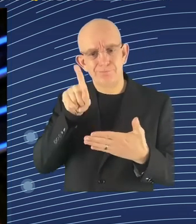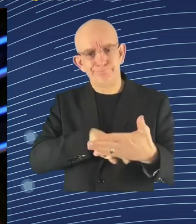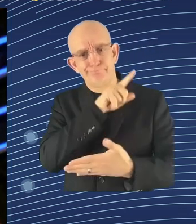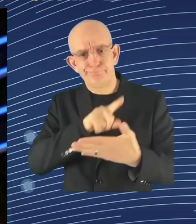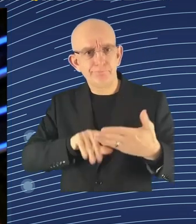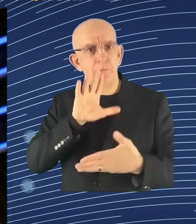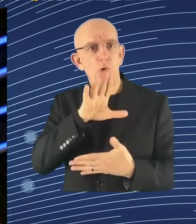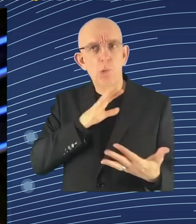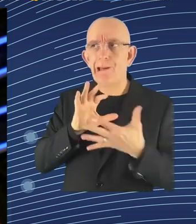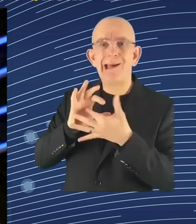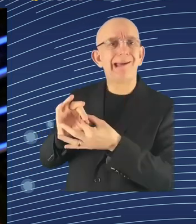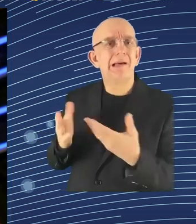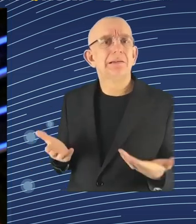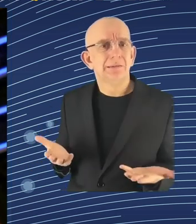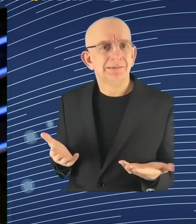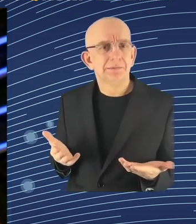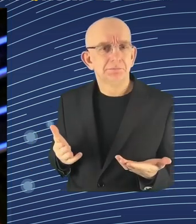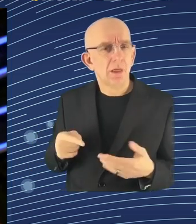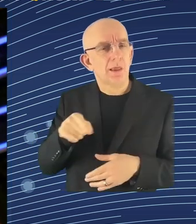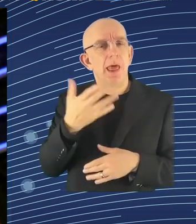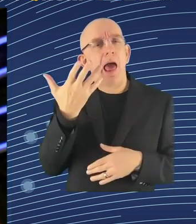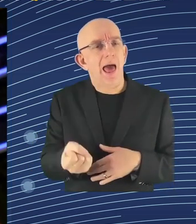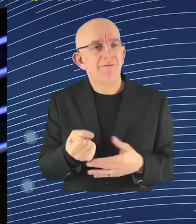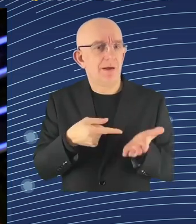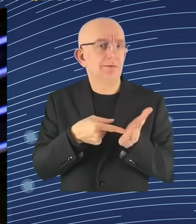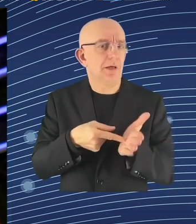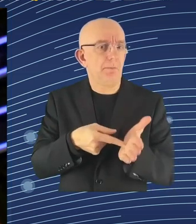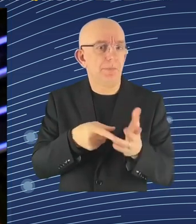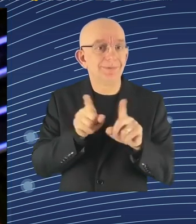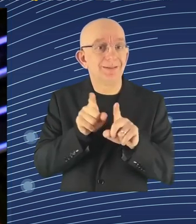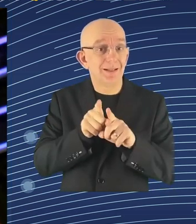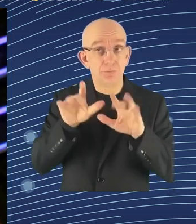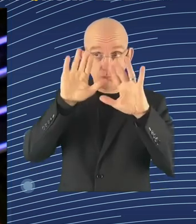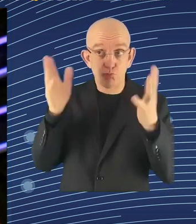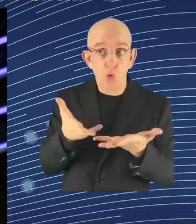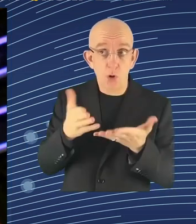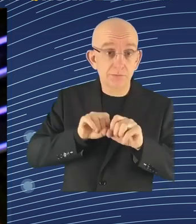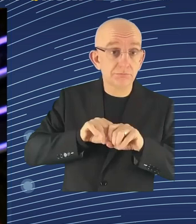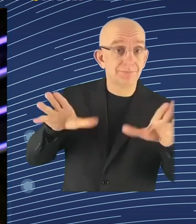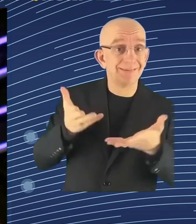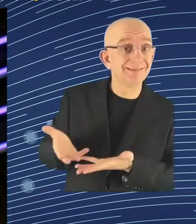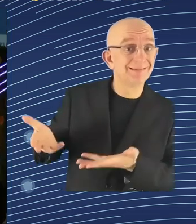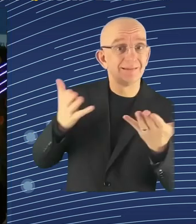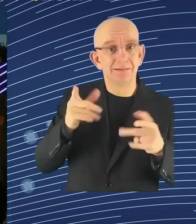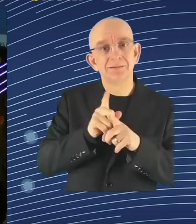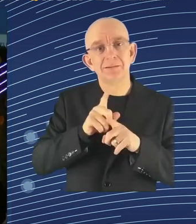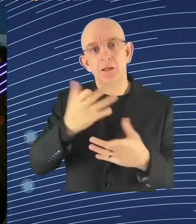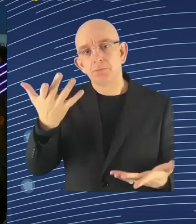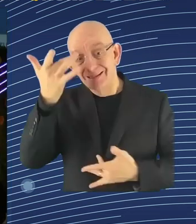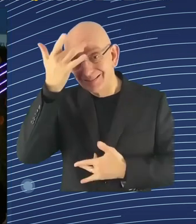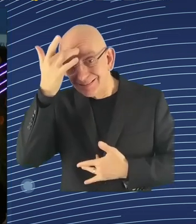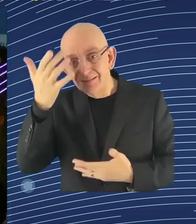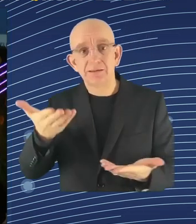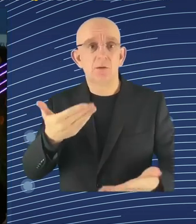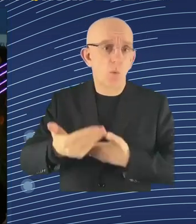was killed on the way and got an email a few hours later like, your account has been terminated because you didn't